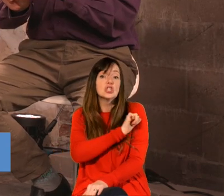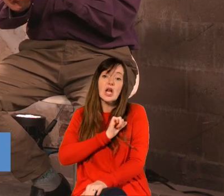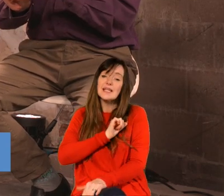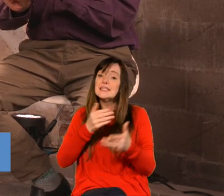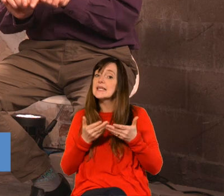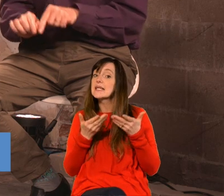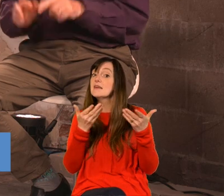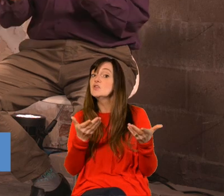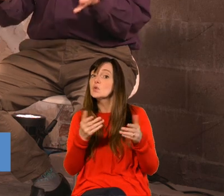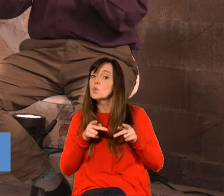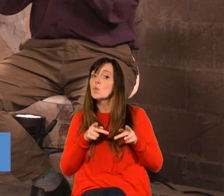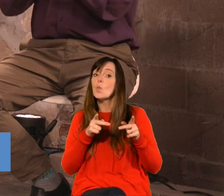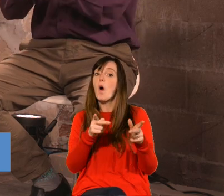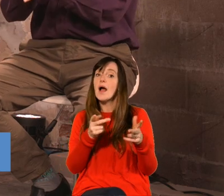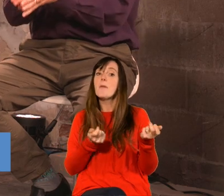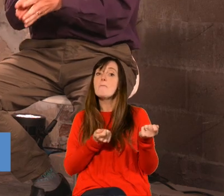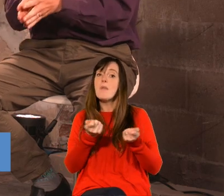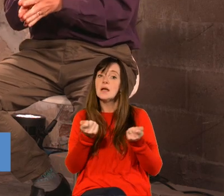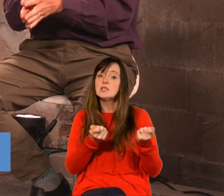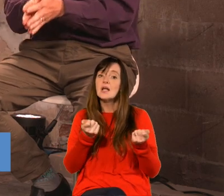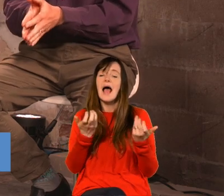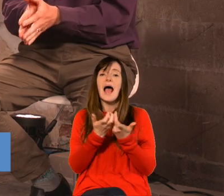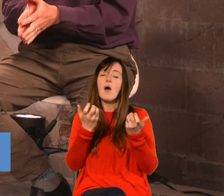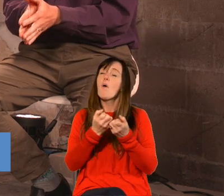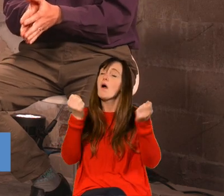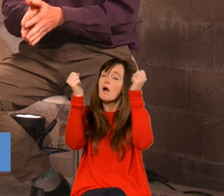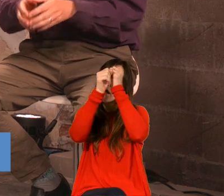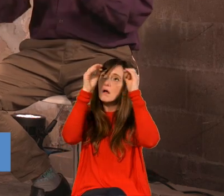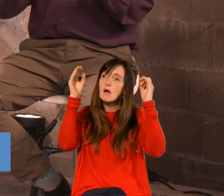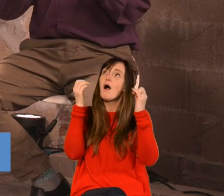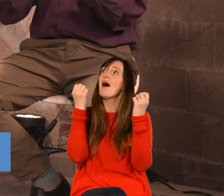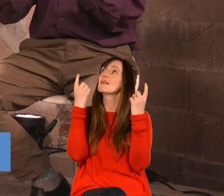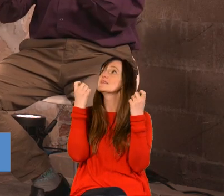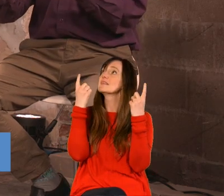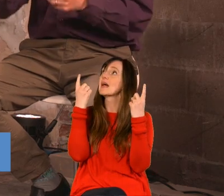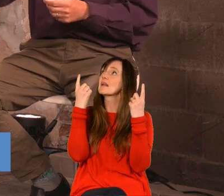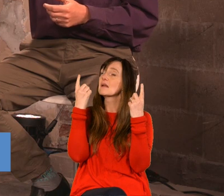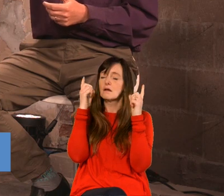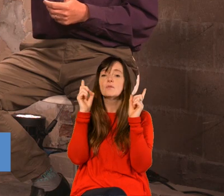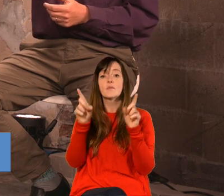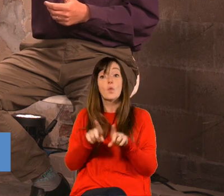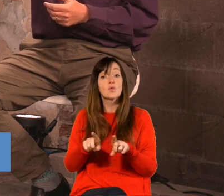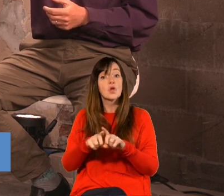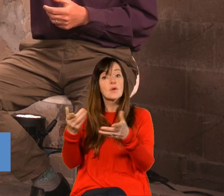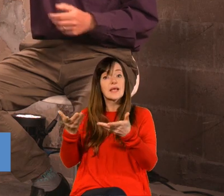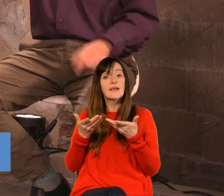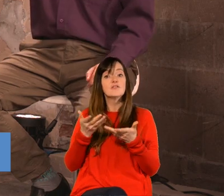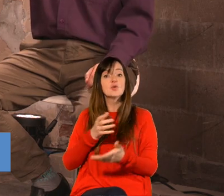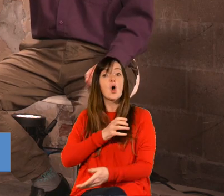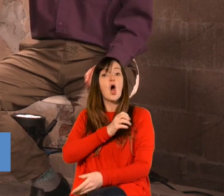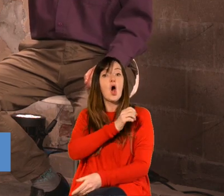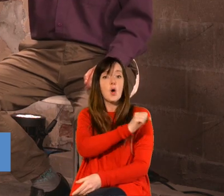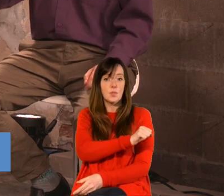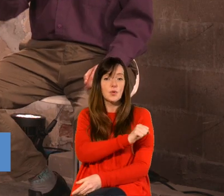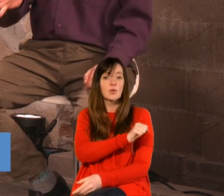deal with that suffering it promises you that pain and death are not the last word and it gives you a hope that is not some kind of vague ephemeral hope